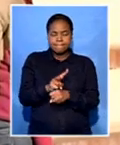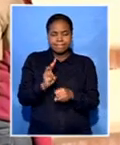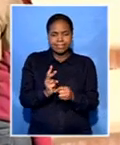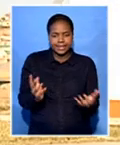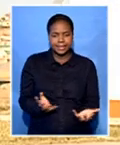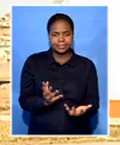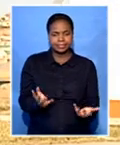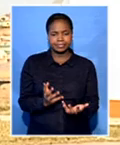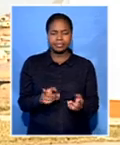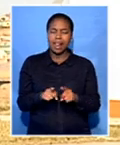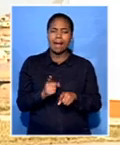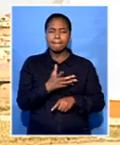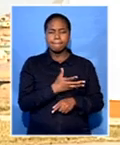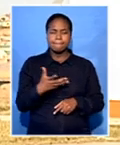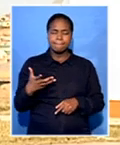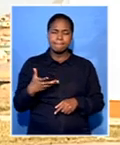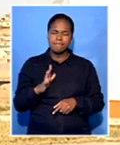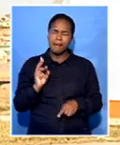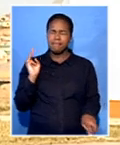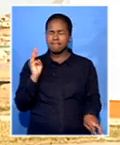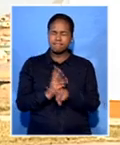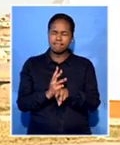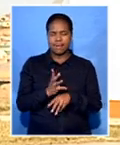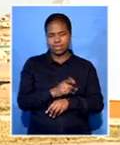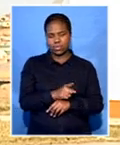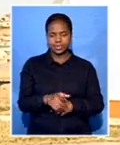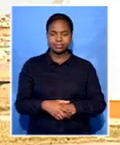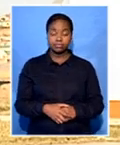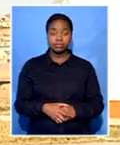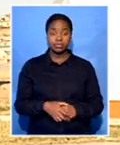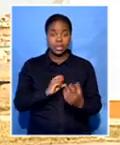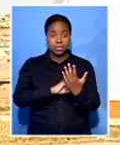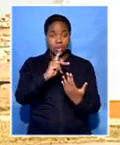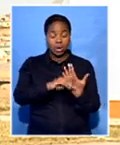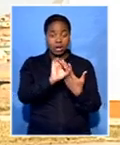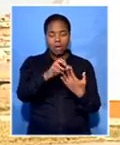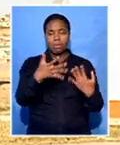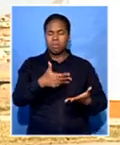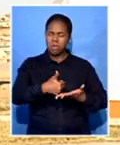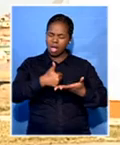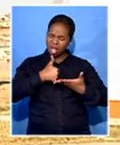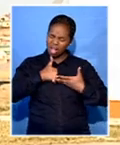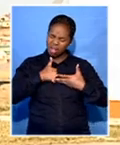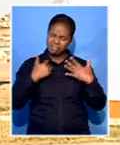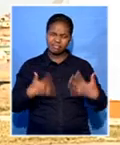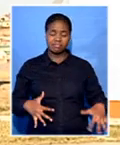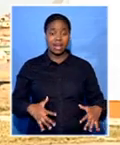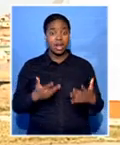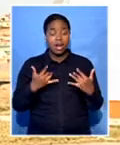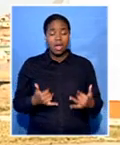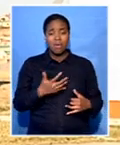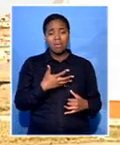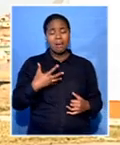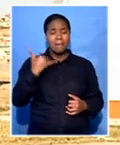confidante. Mbeki helped us a lot with her projects here in Dageni. So we're going to suffer